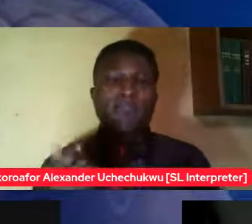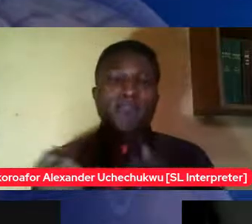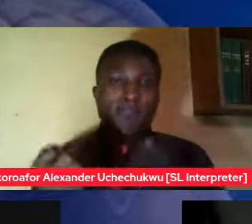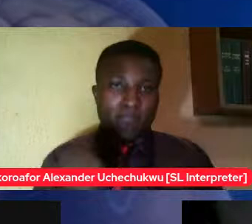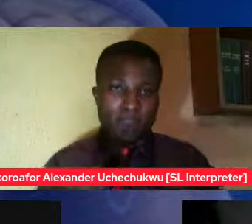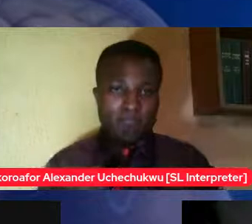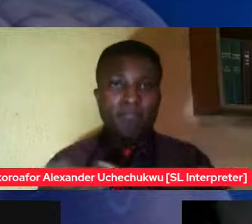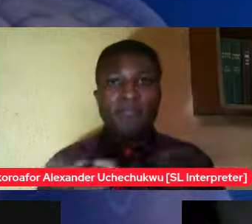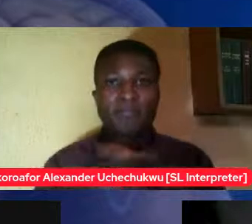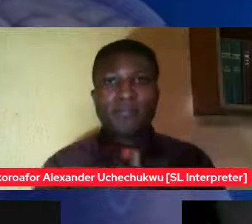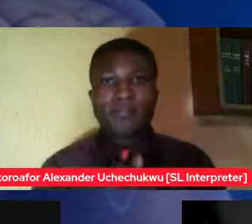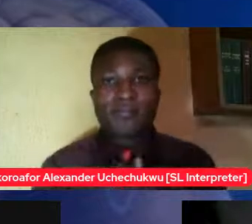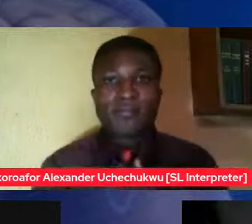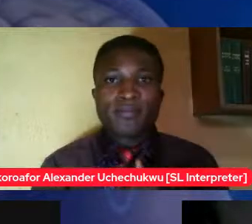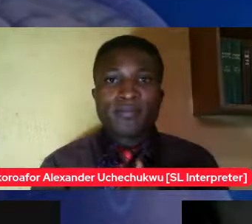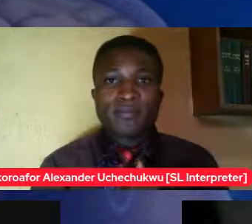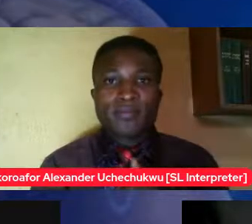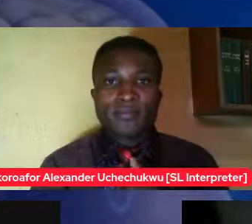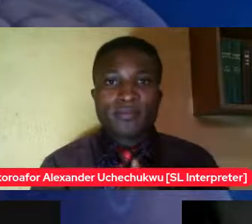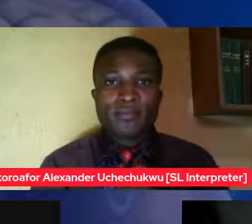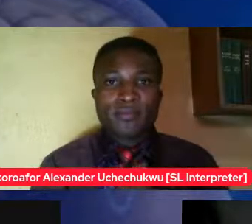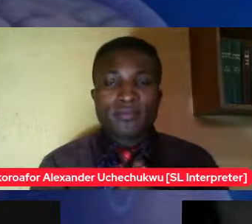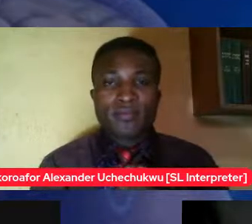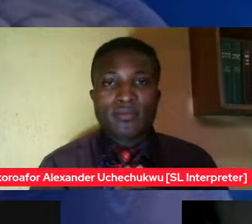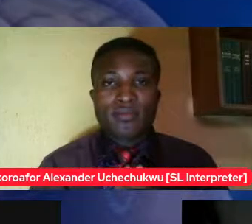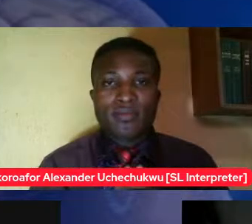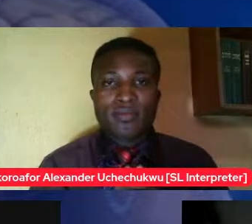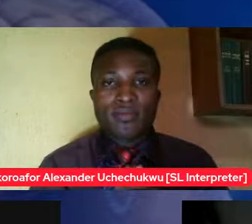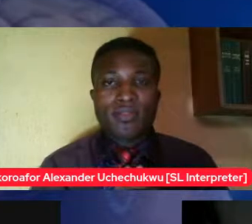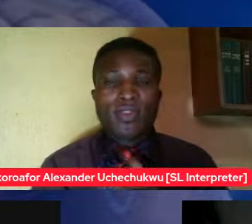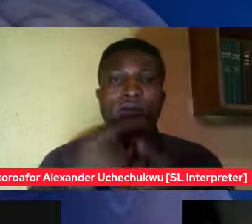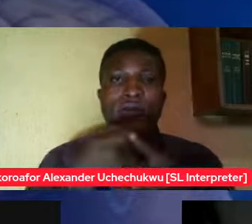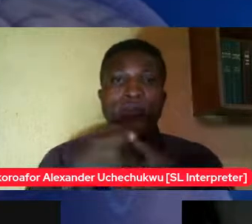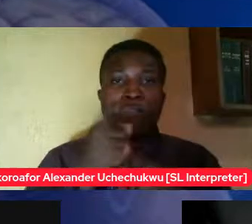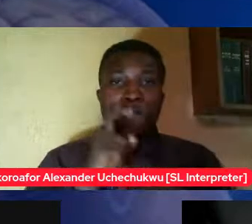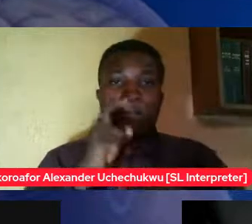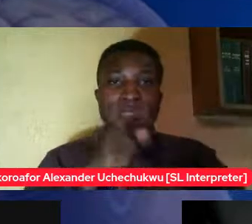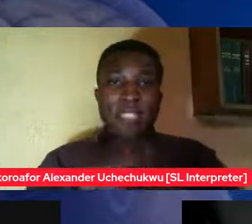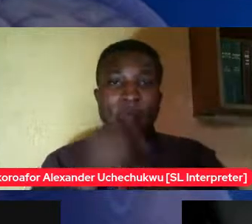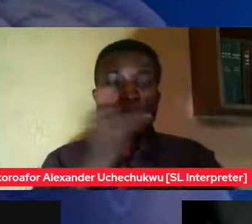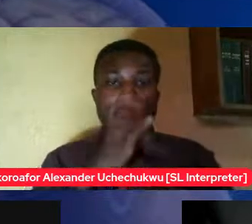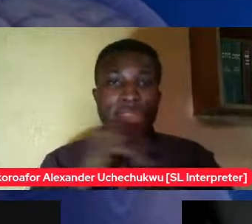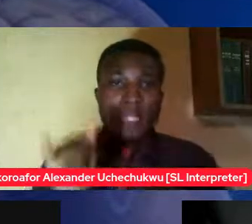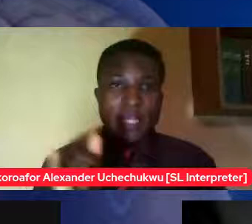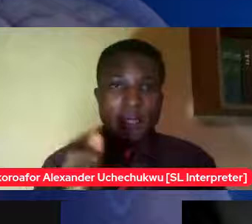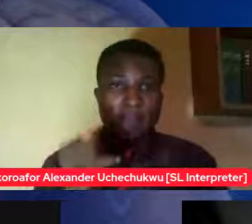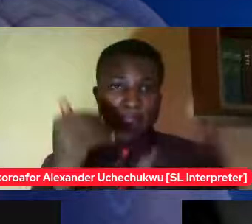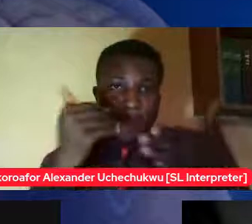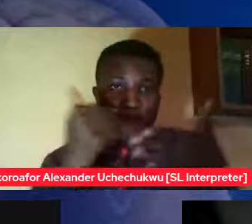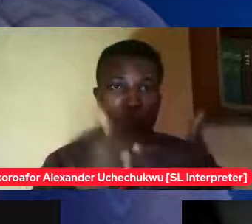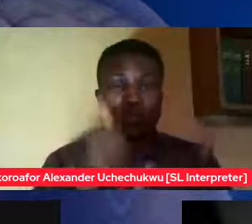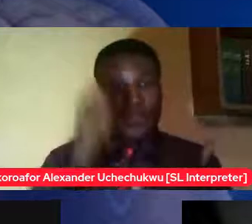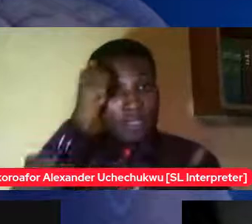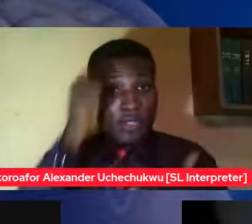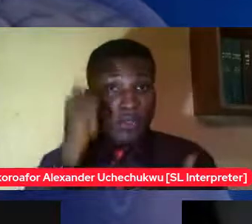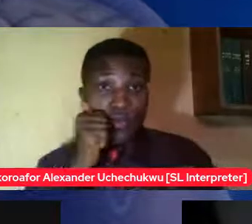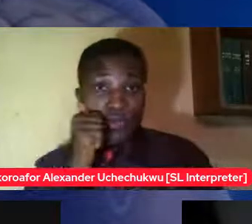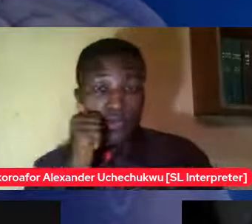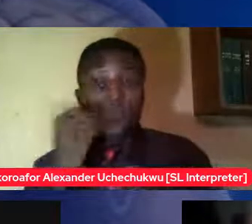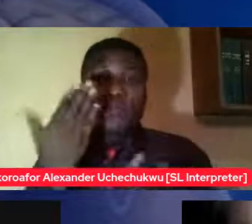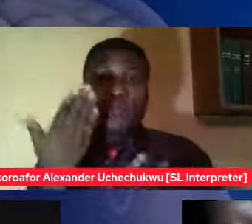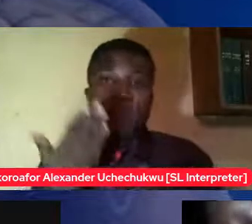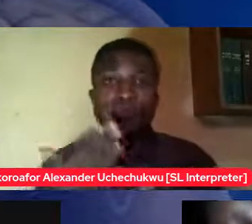all the very key is from the time they're approaching puberty to have all those lessons presented to them so you have them